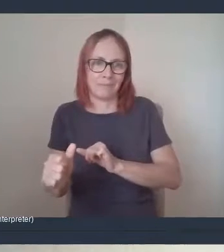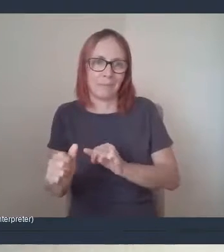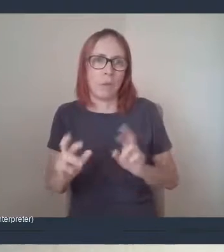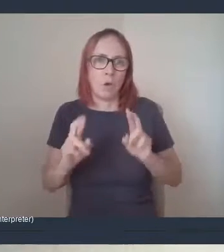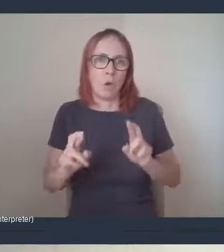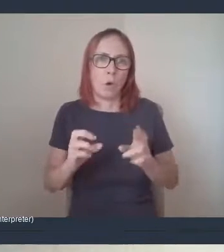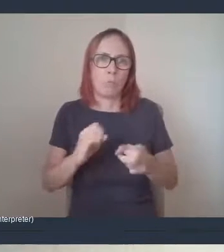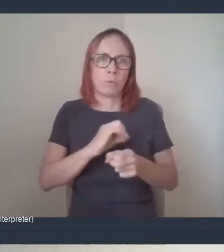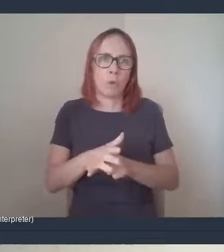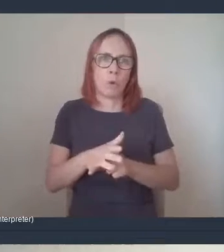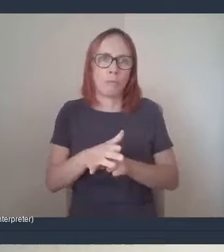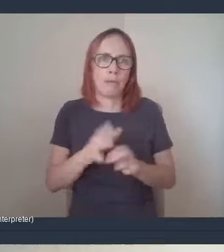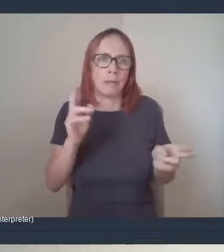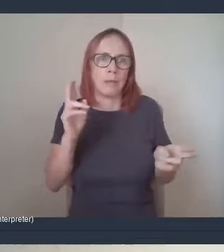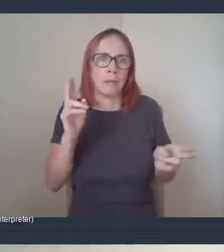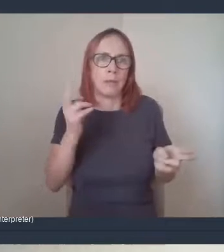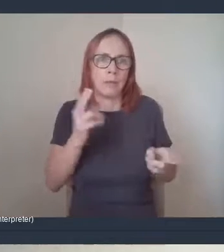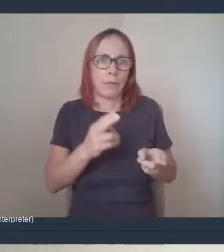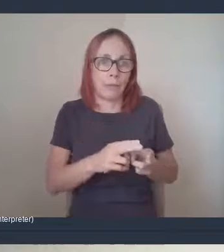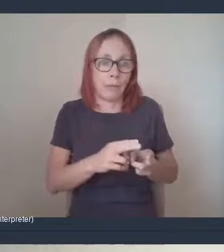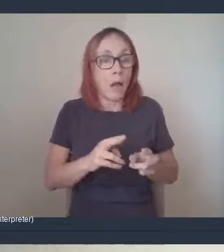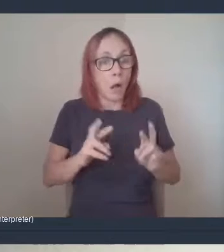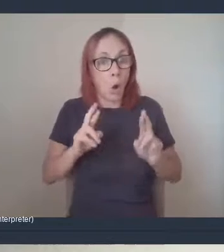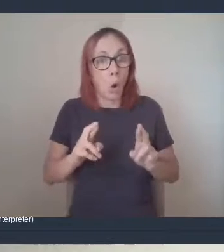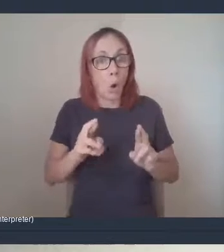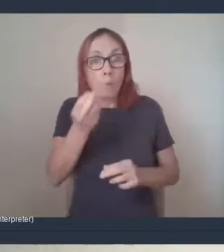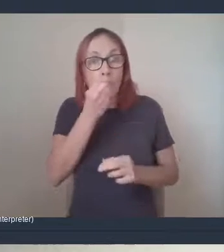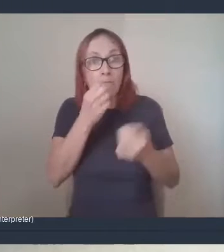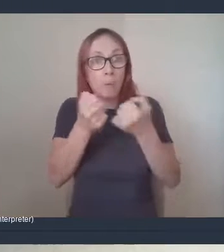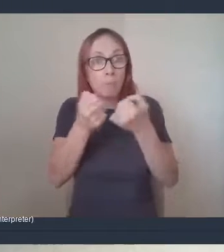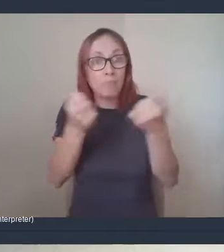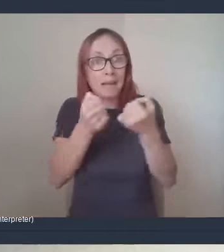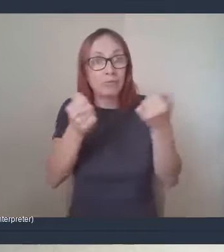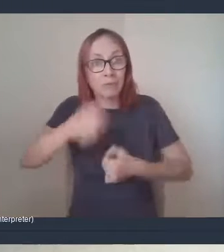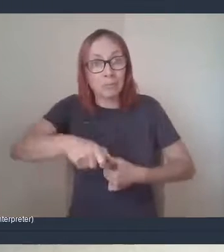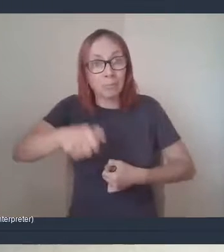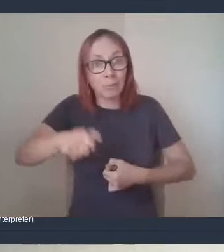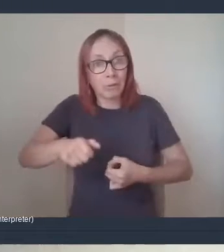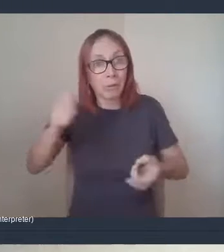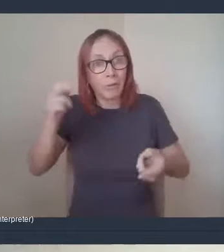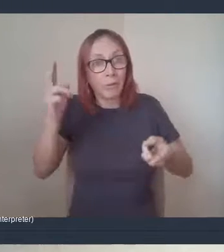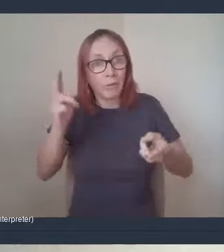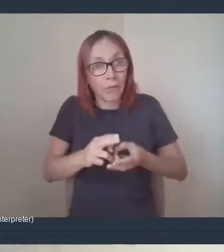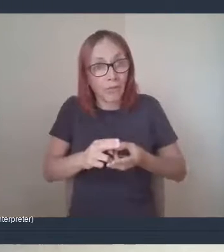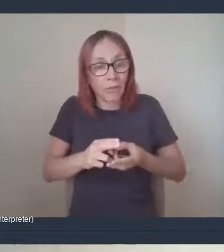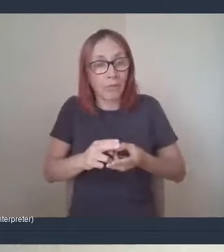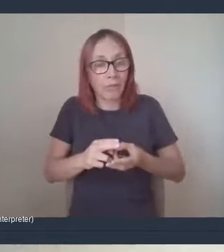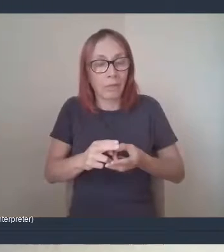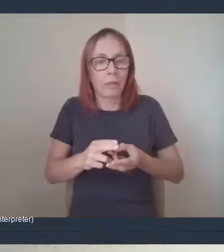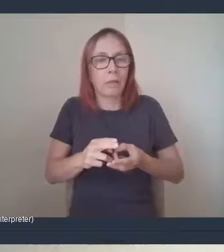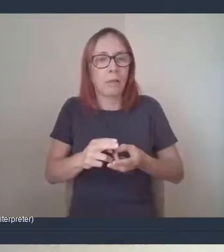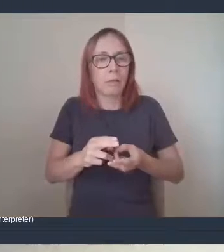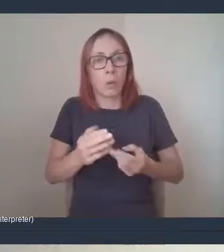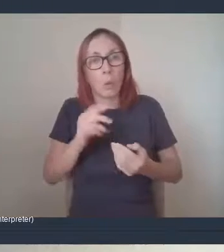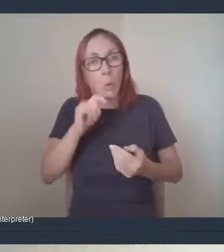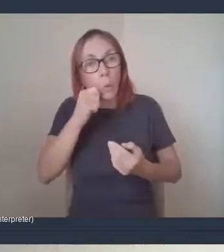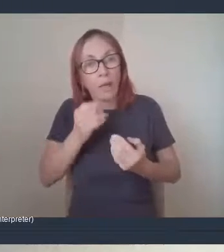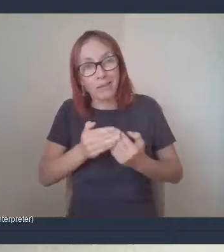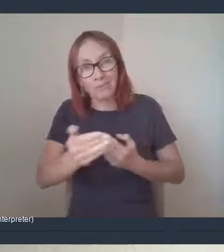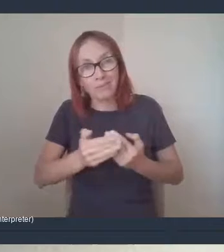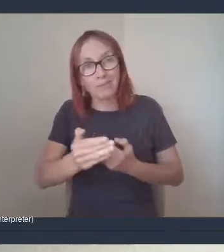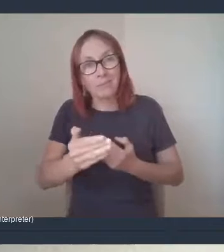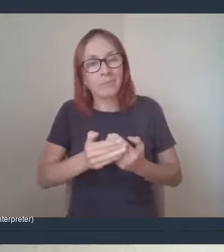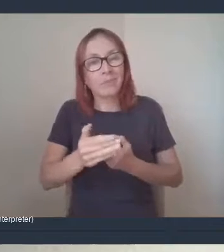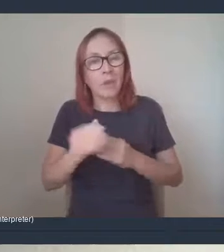pantry. People are still needing the service. Um, we're about to move out of the station hotel and down to the pavilion in